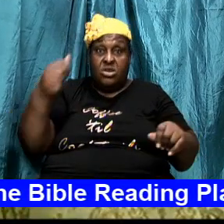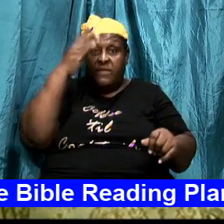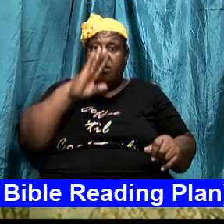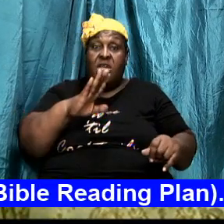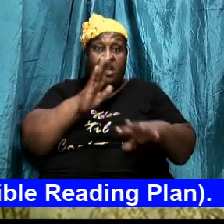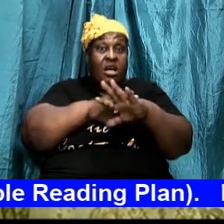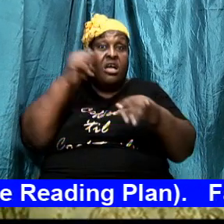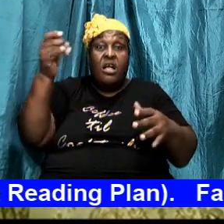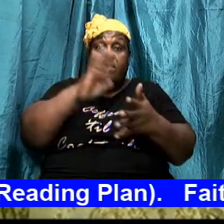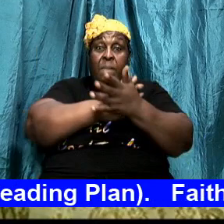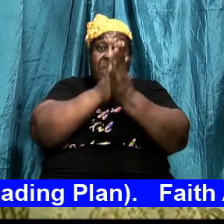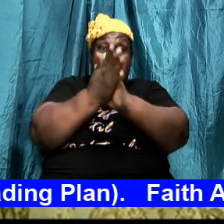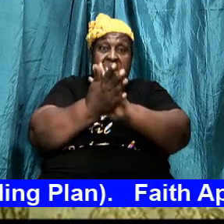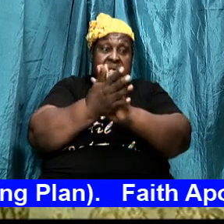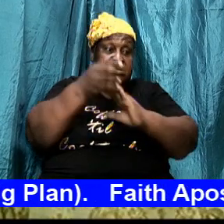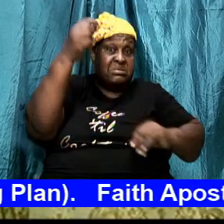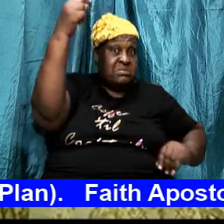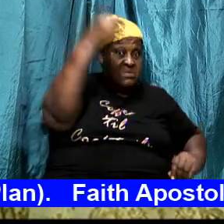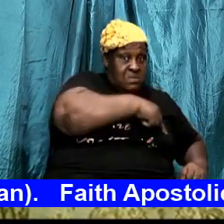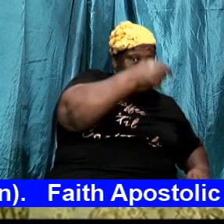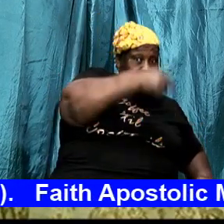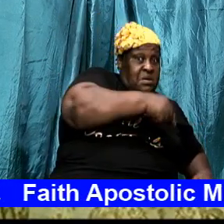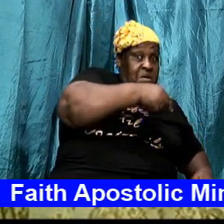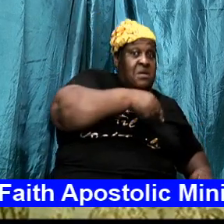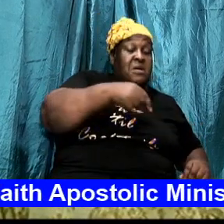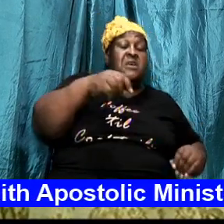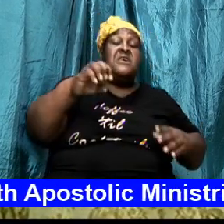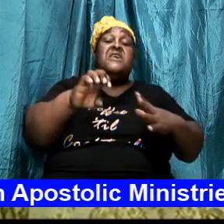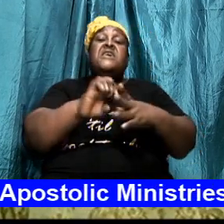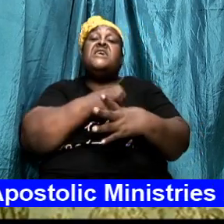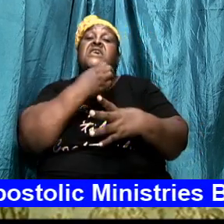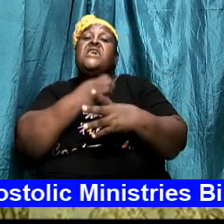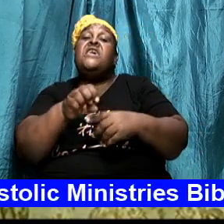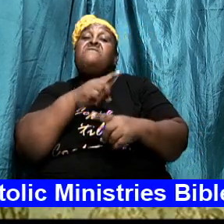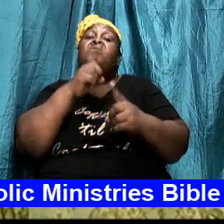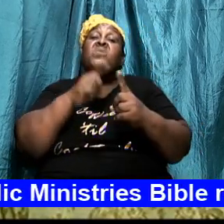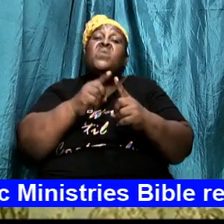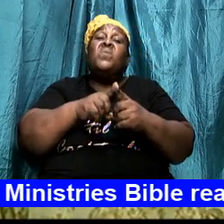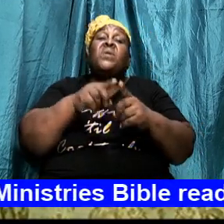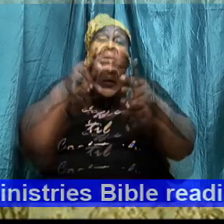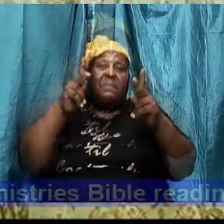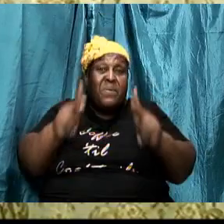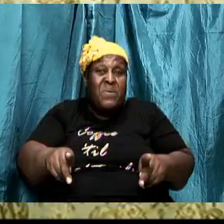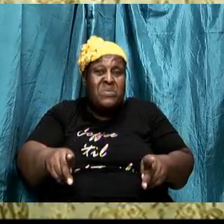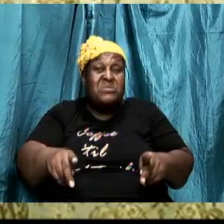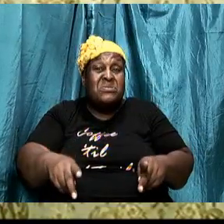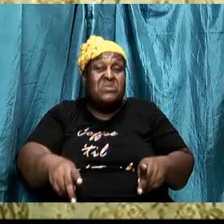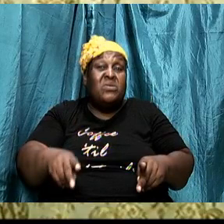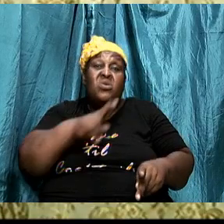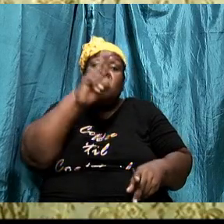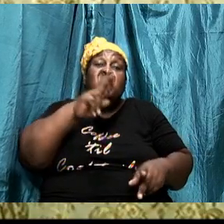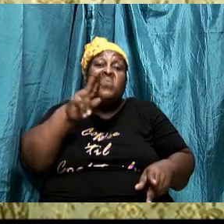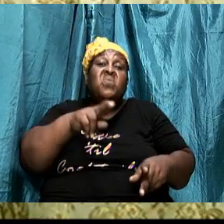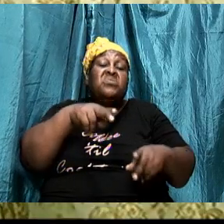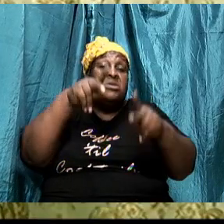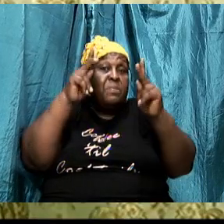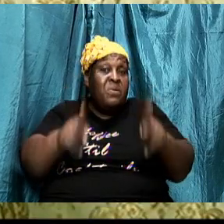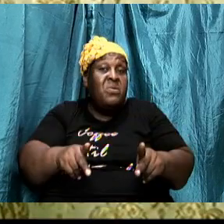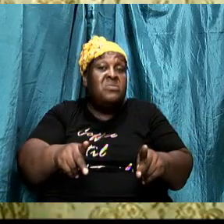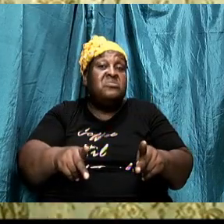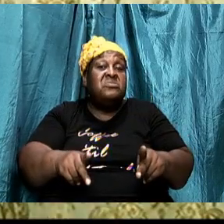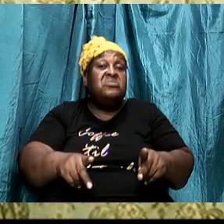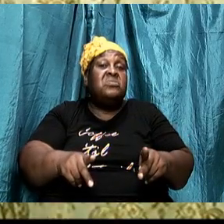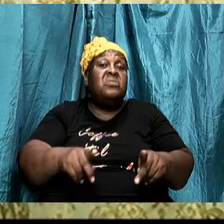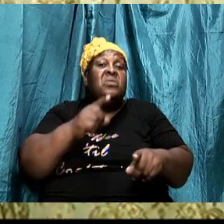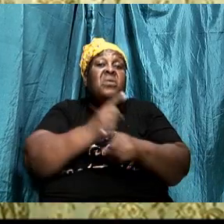even when the enemy is riding the person that is next to you my peace I give to you Jesus